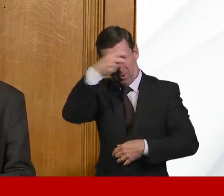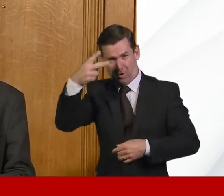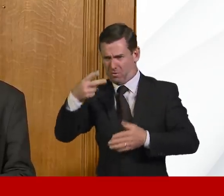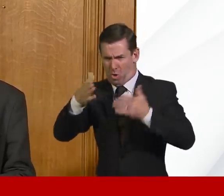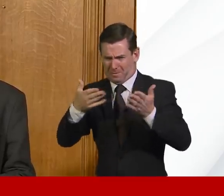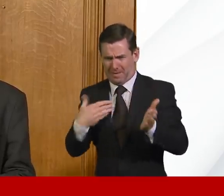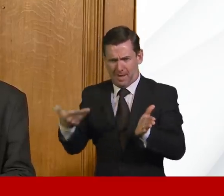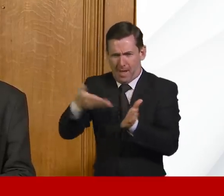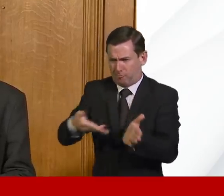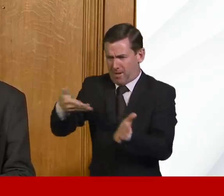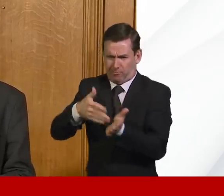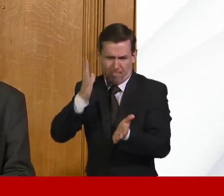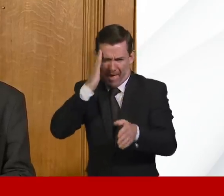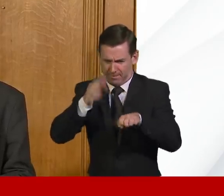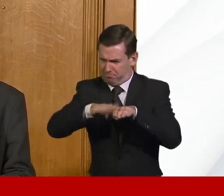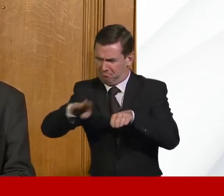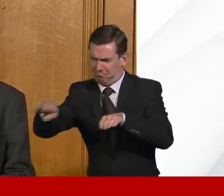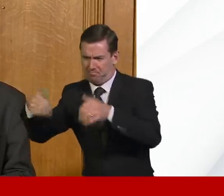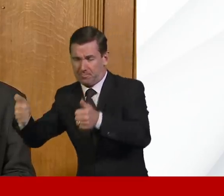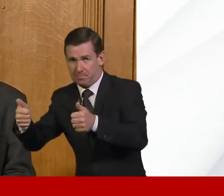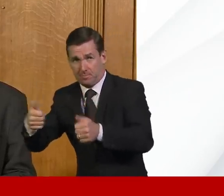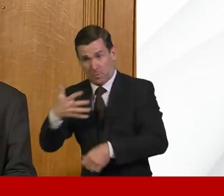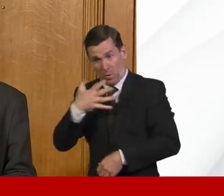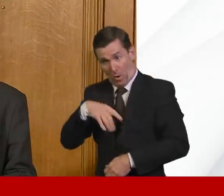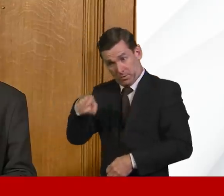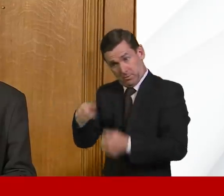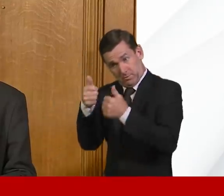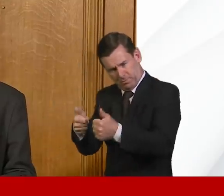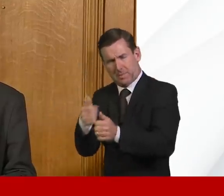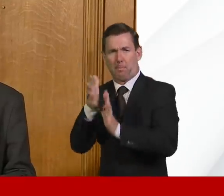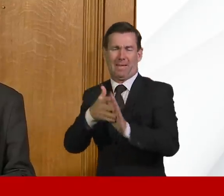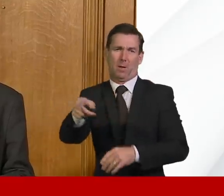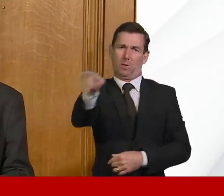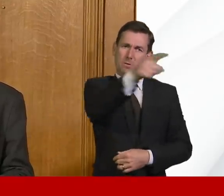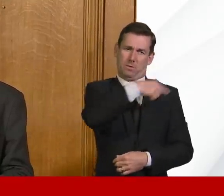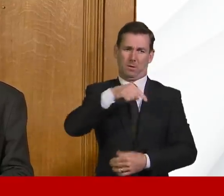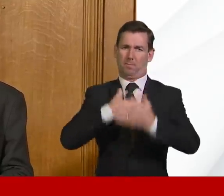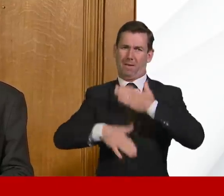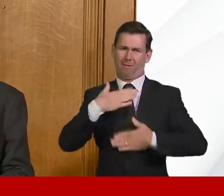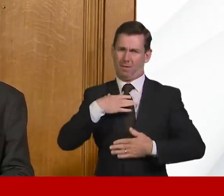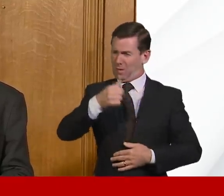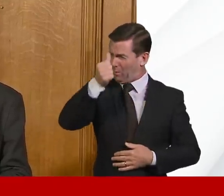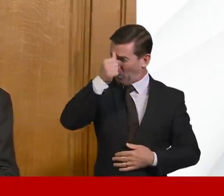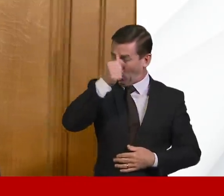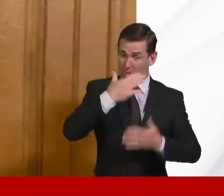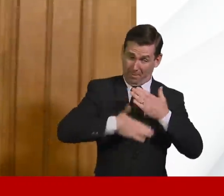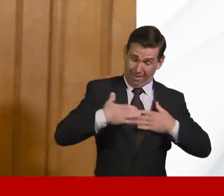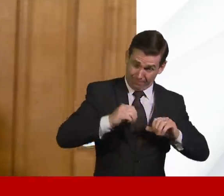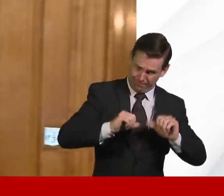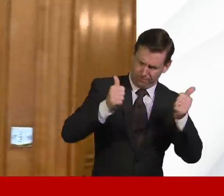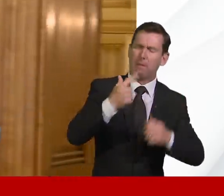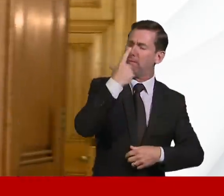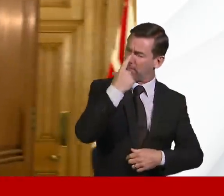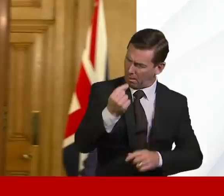capacity all the time, every one of us has a part to play, and we know that can work. Great. Thank you very much for that.